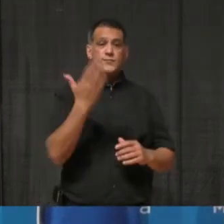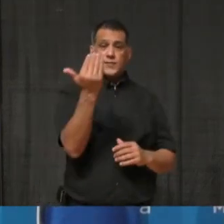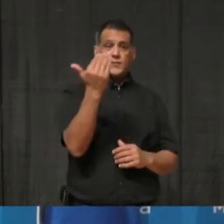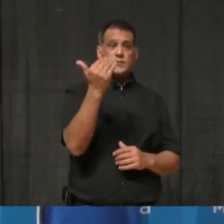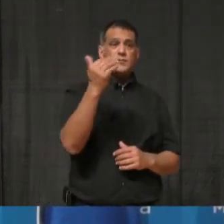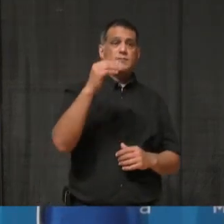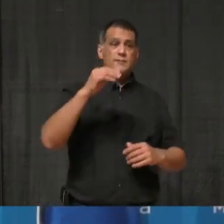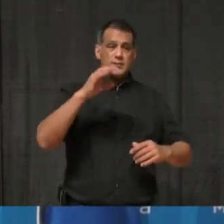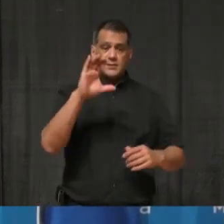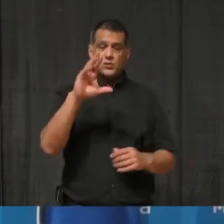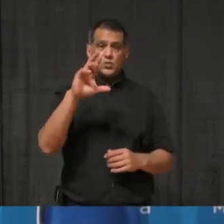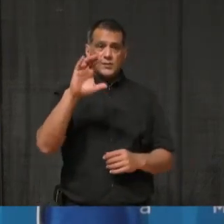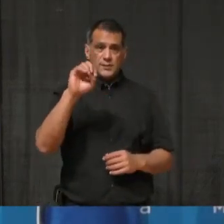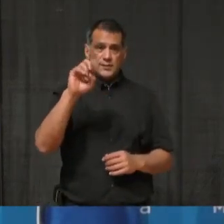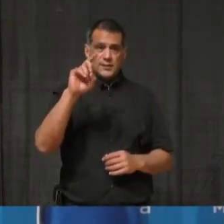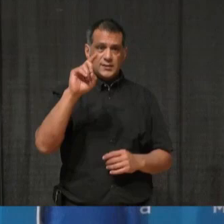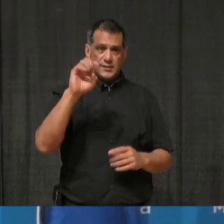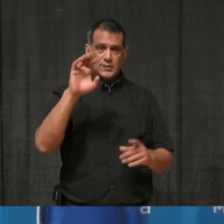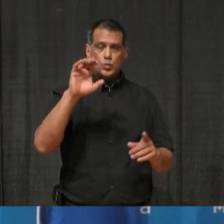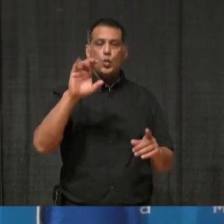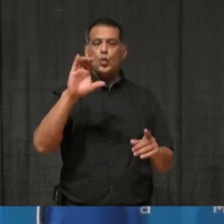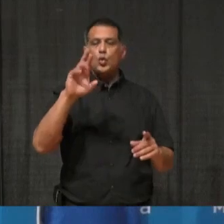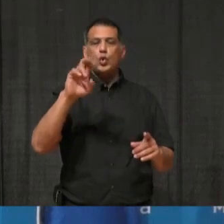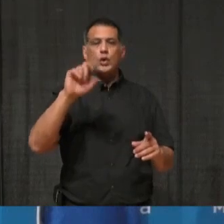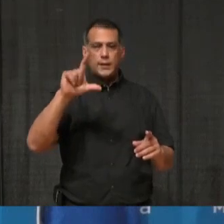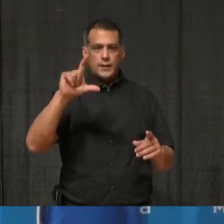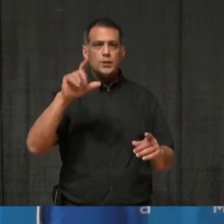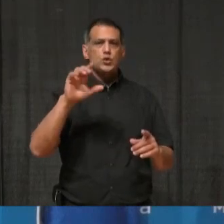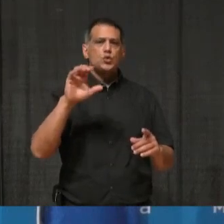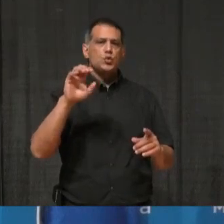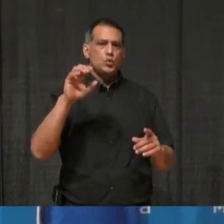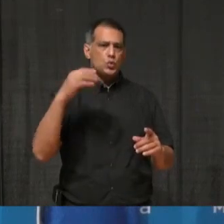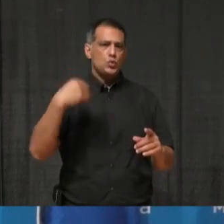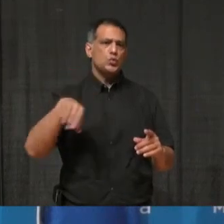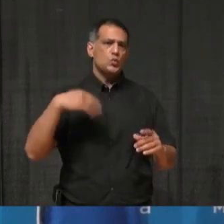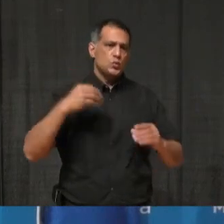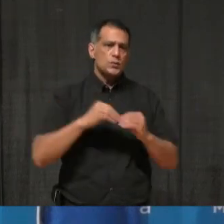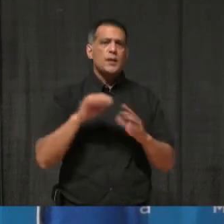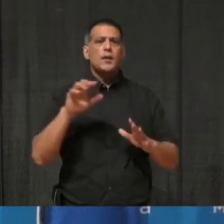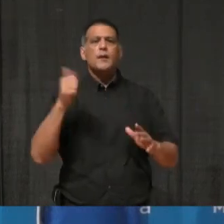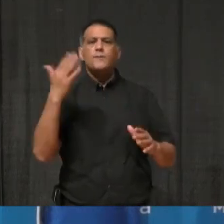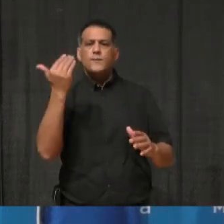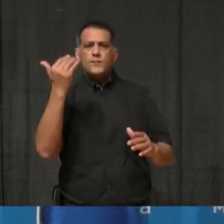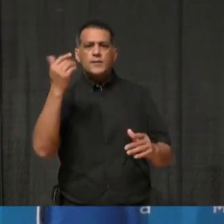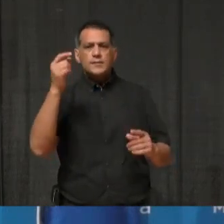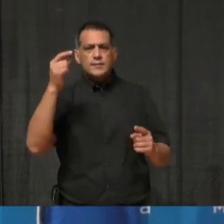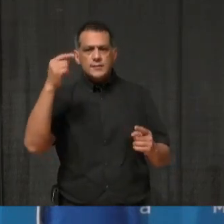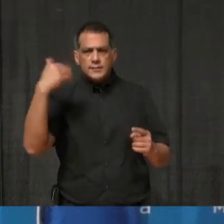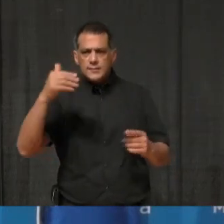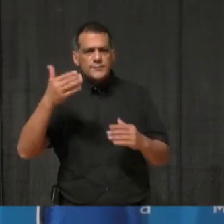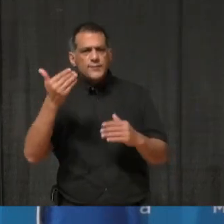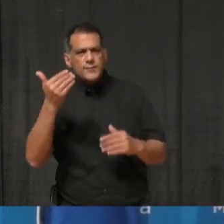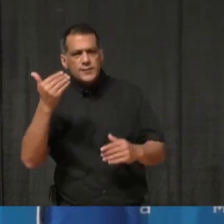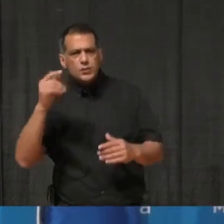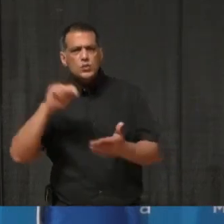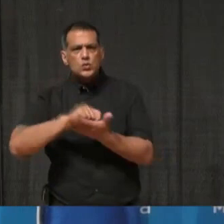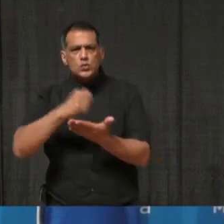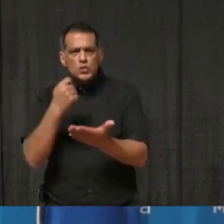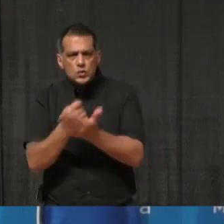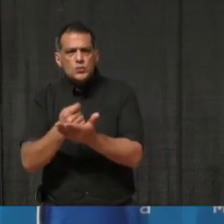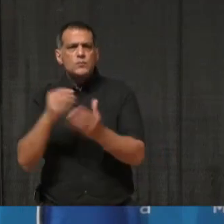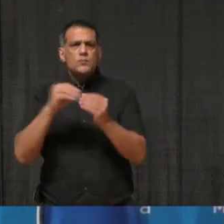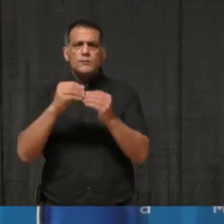another 100 suspected cases. Trillium is still transferring large numbers of patients to other regions